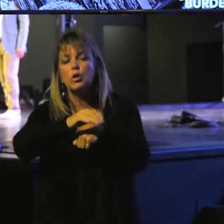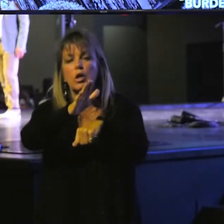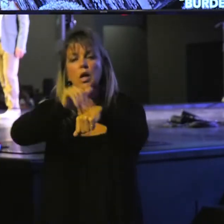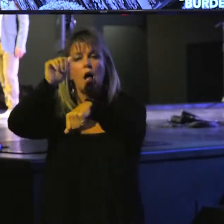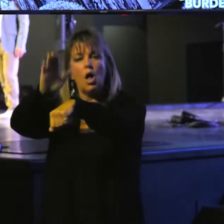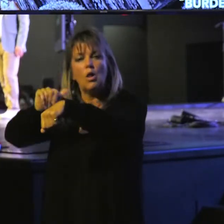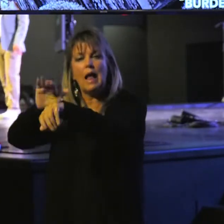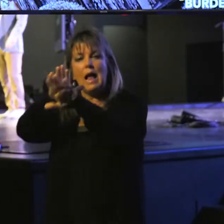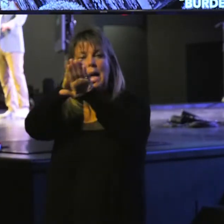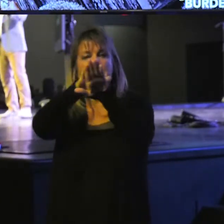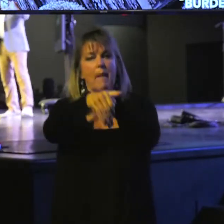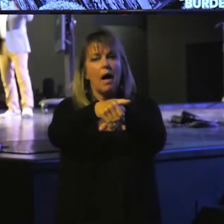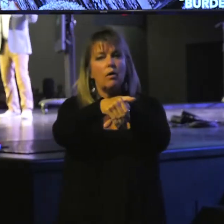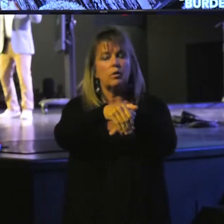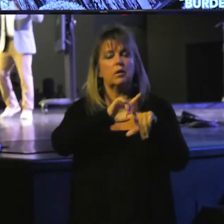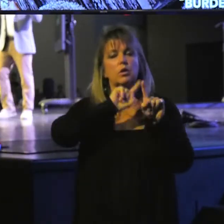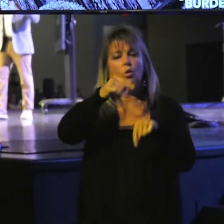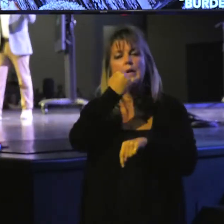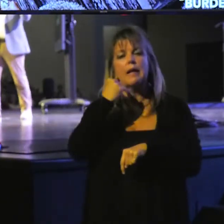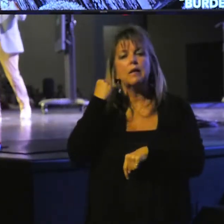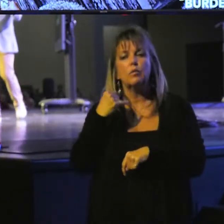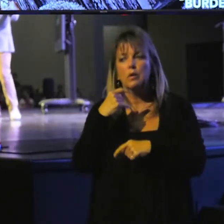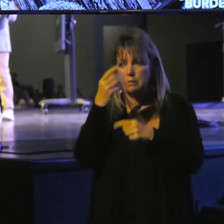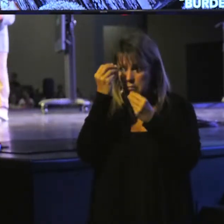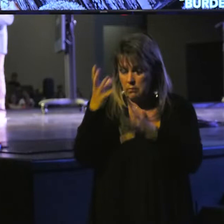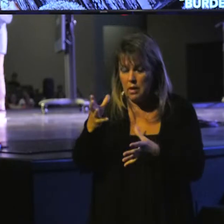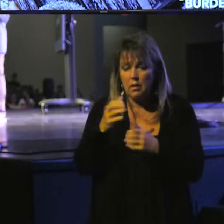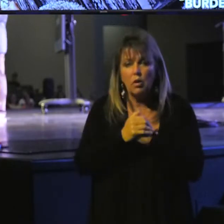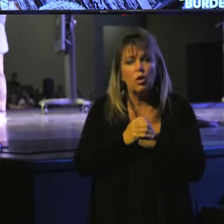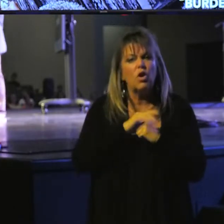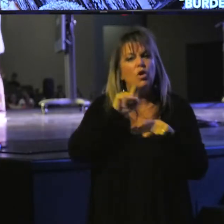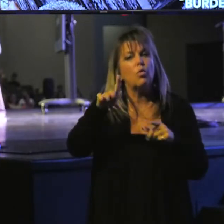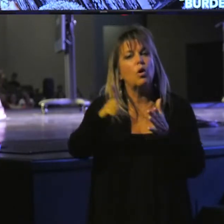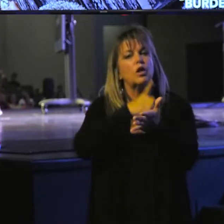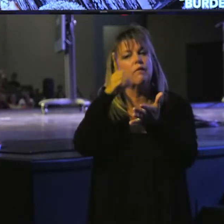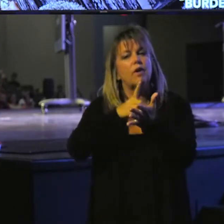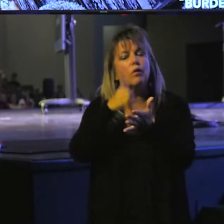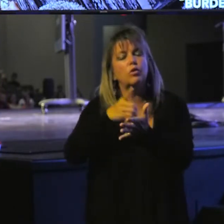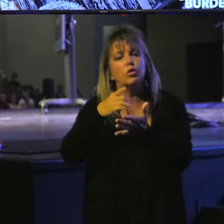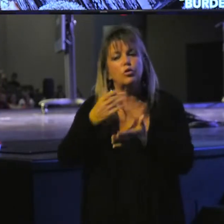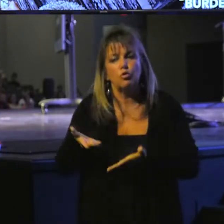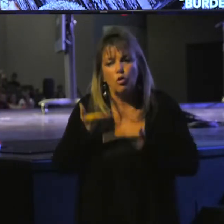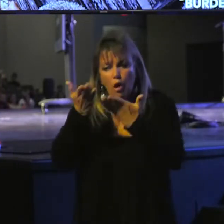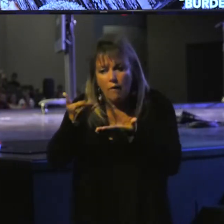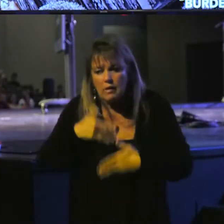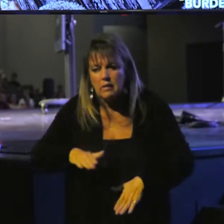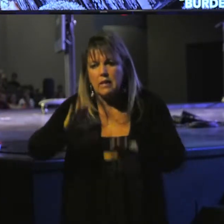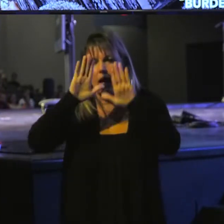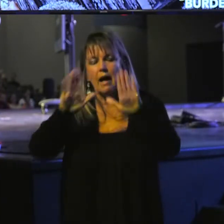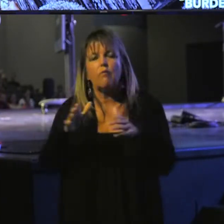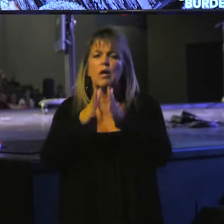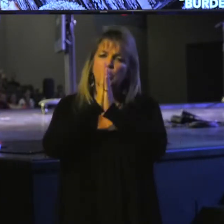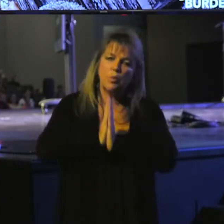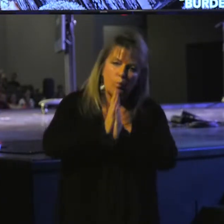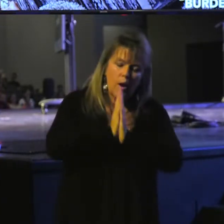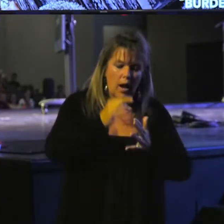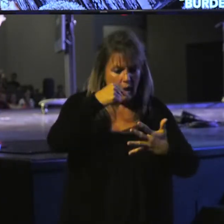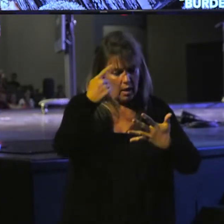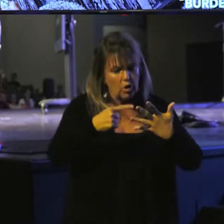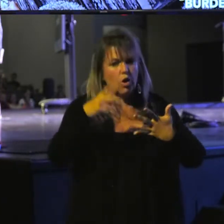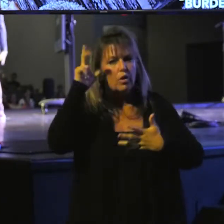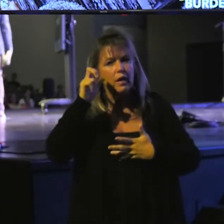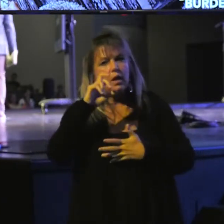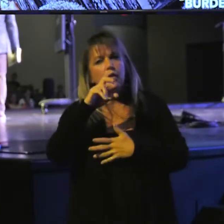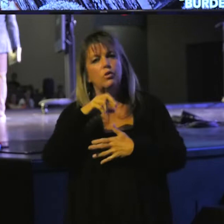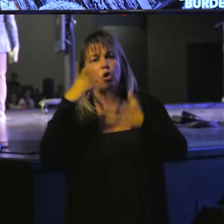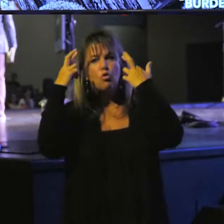hypocrisy. He's going to Israel and say, you're going through the motions. You're offering the sacrifices. You're muttering the prayers. You're listening to